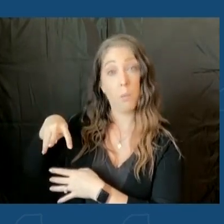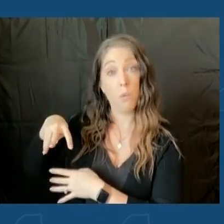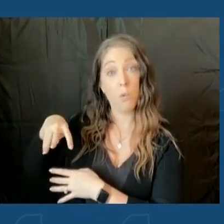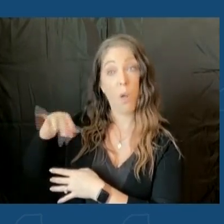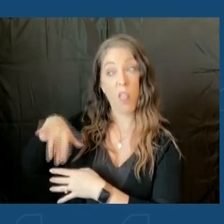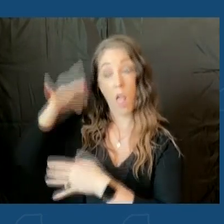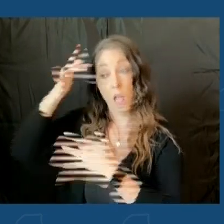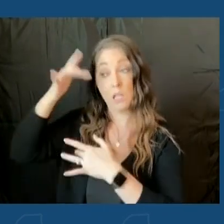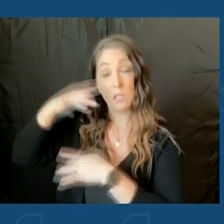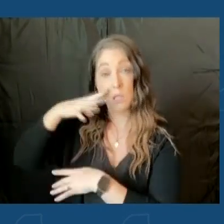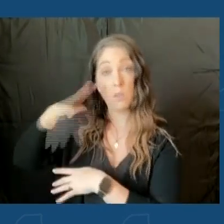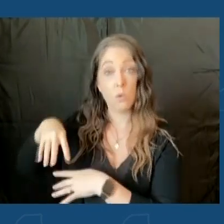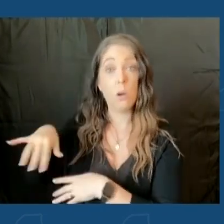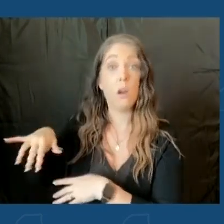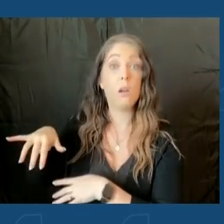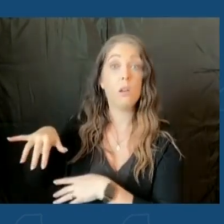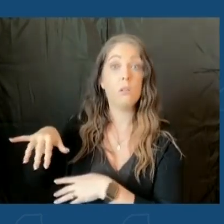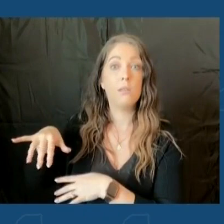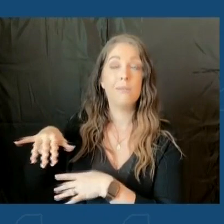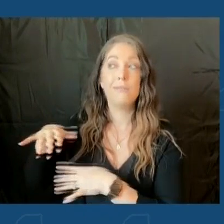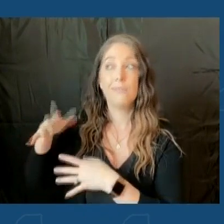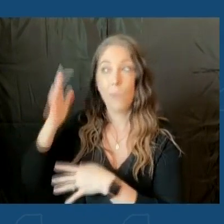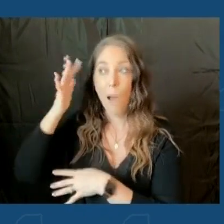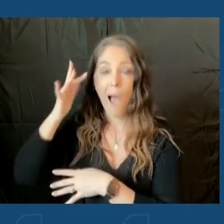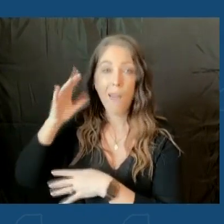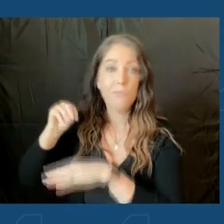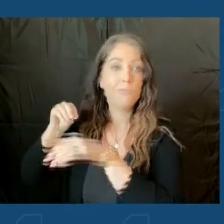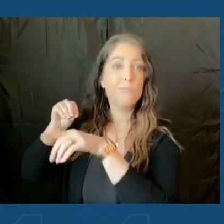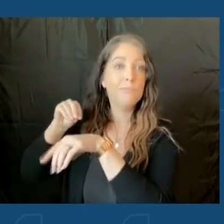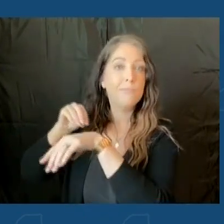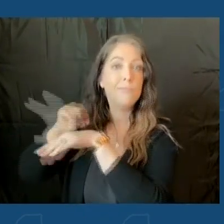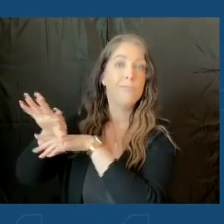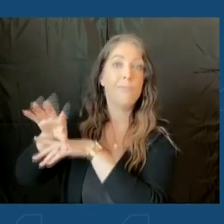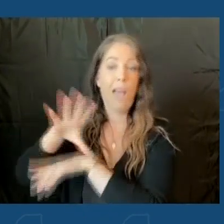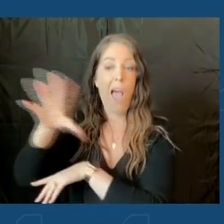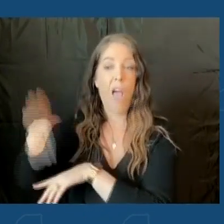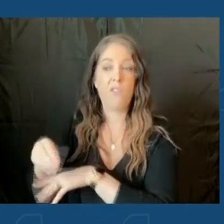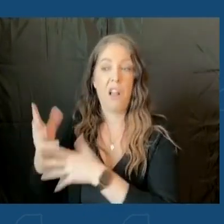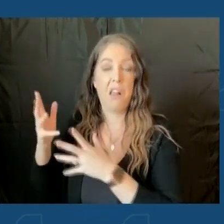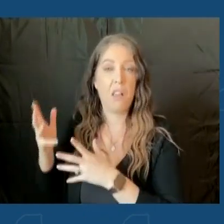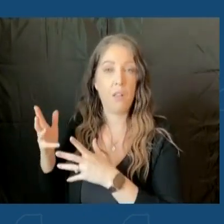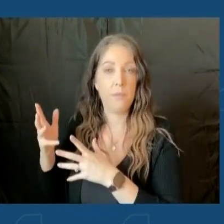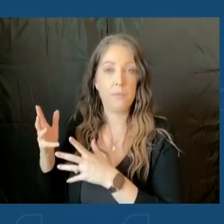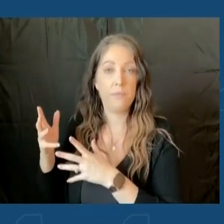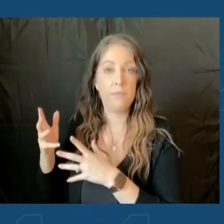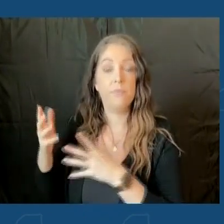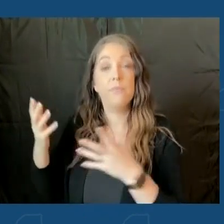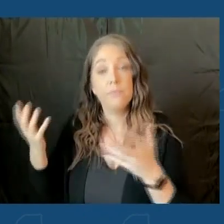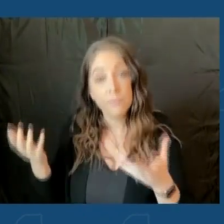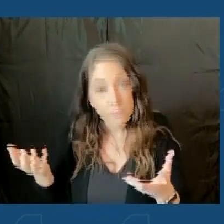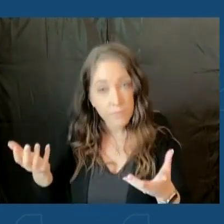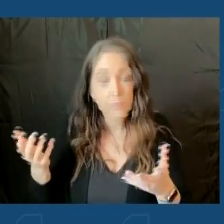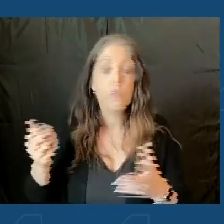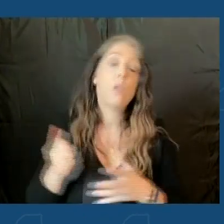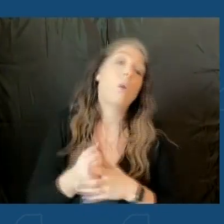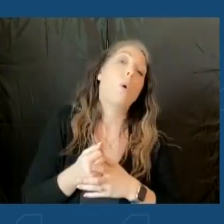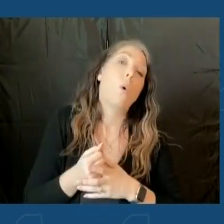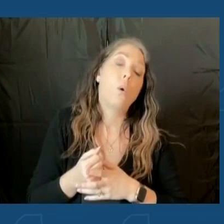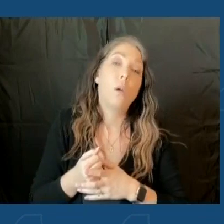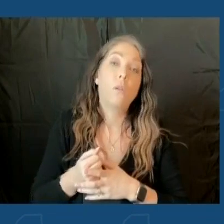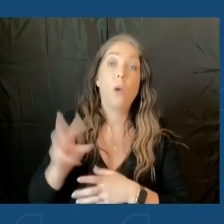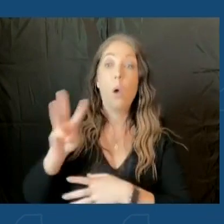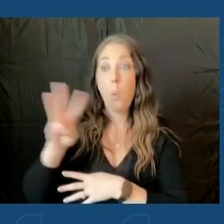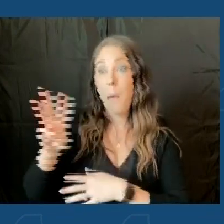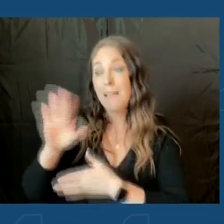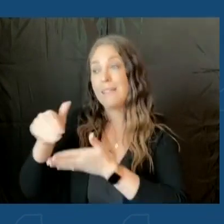as long as it affected Africans. So it has been endemic in at least eight central and West